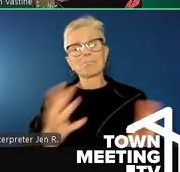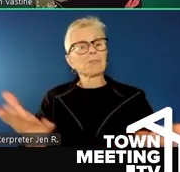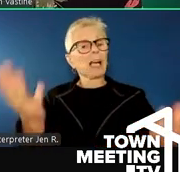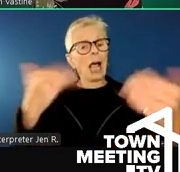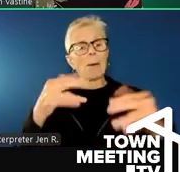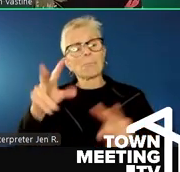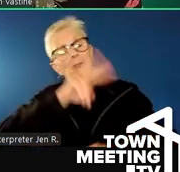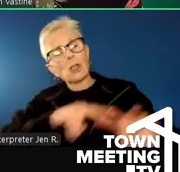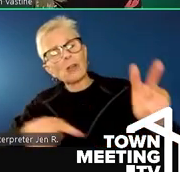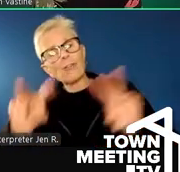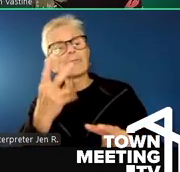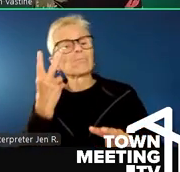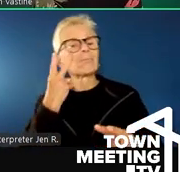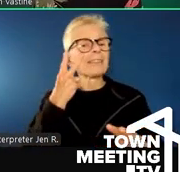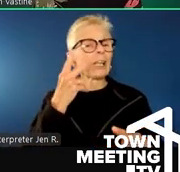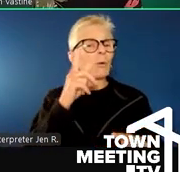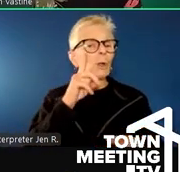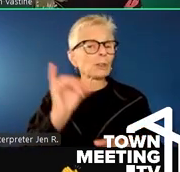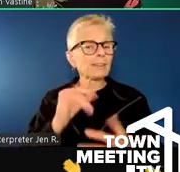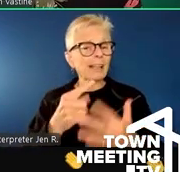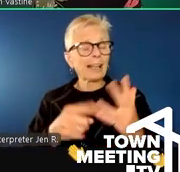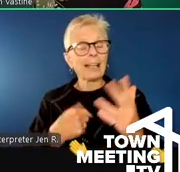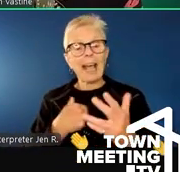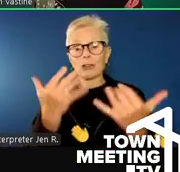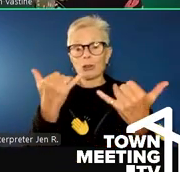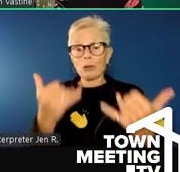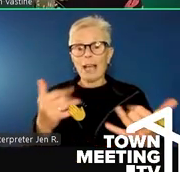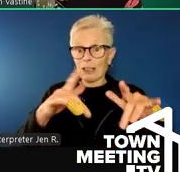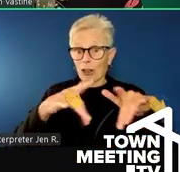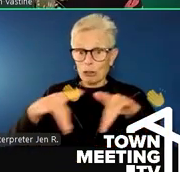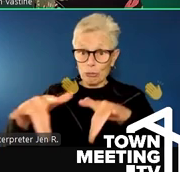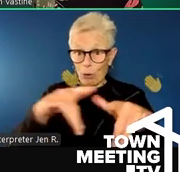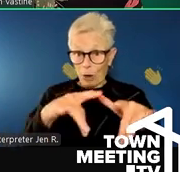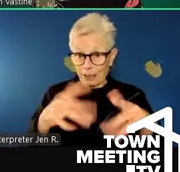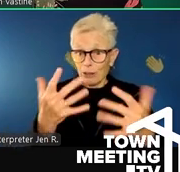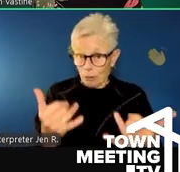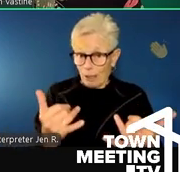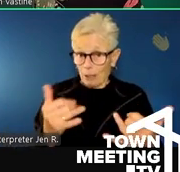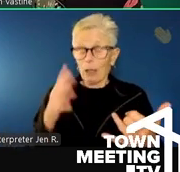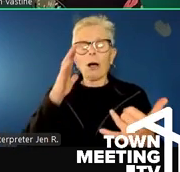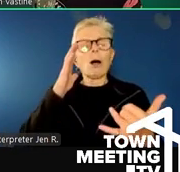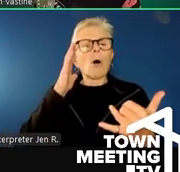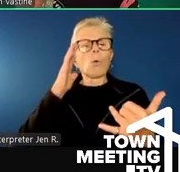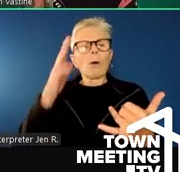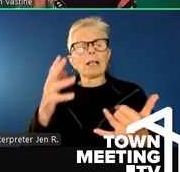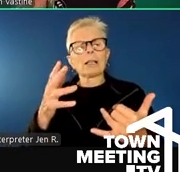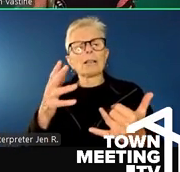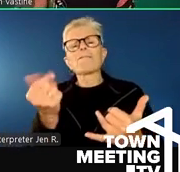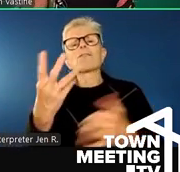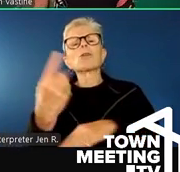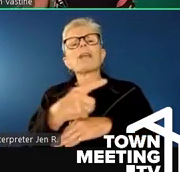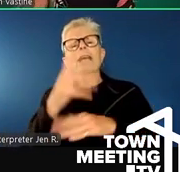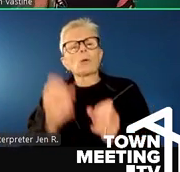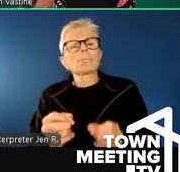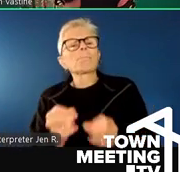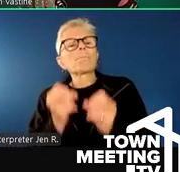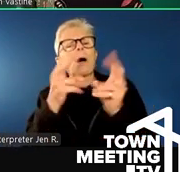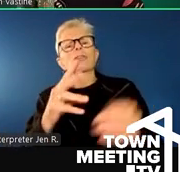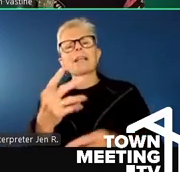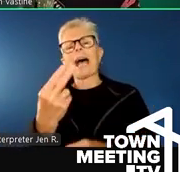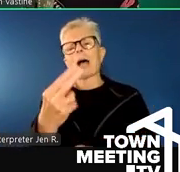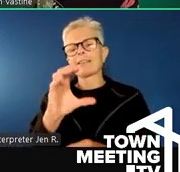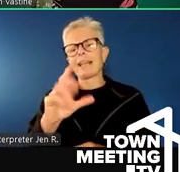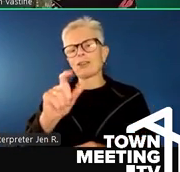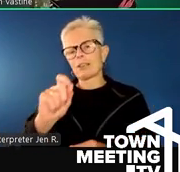I also wanted to share with you all that today's recording will be available in a few days at howardcenter.org.